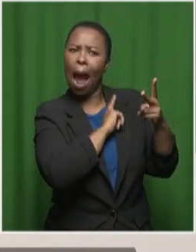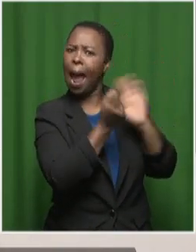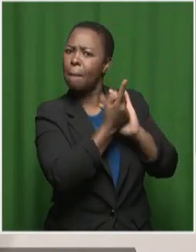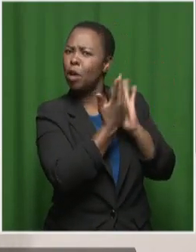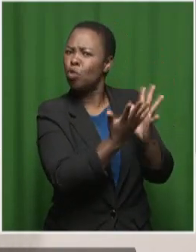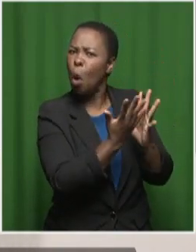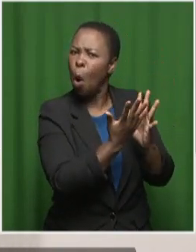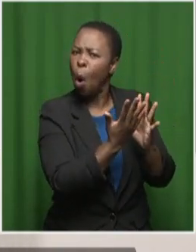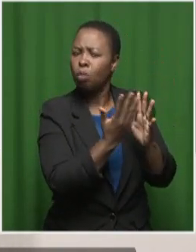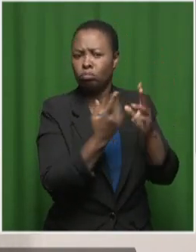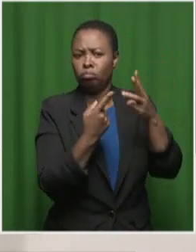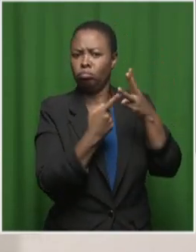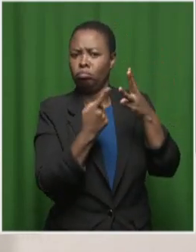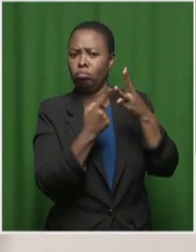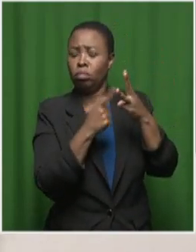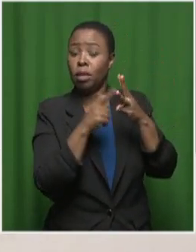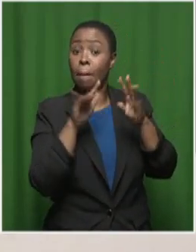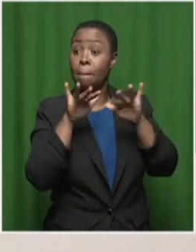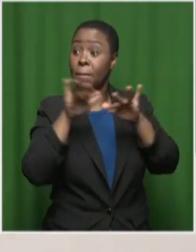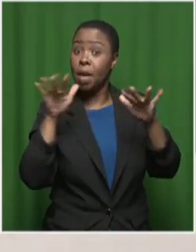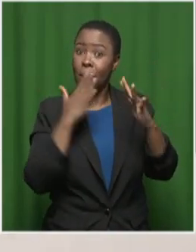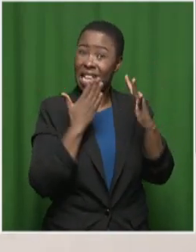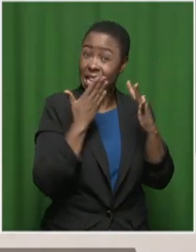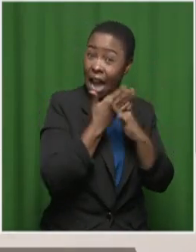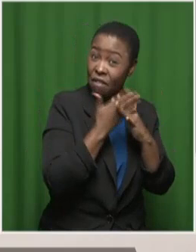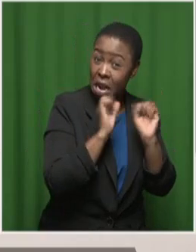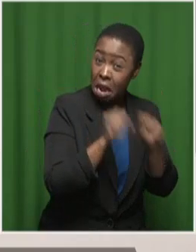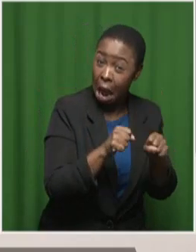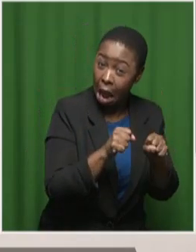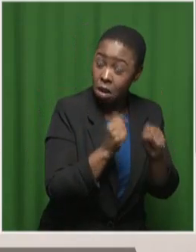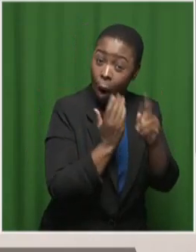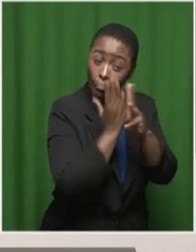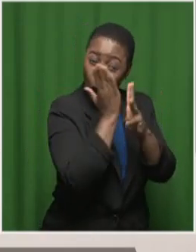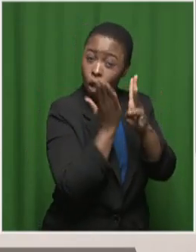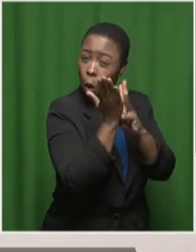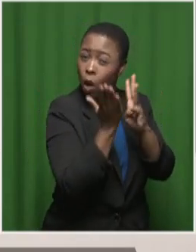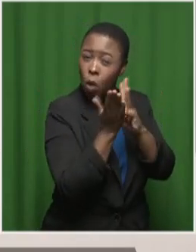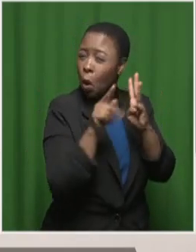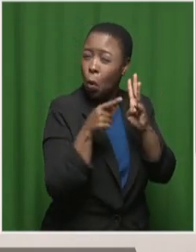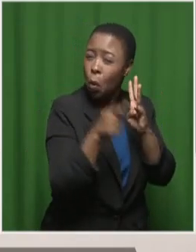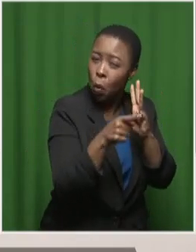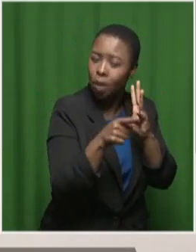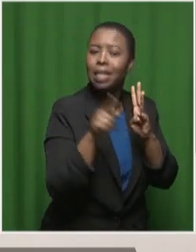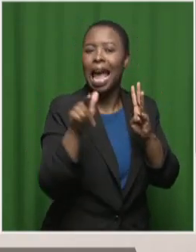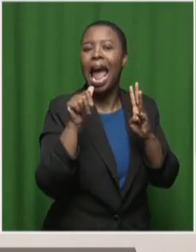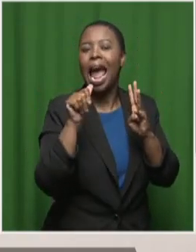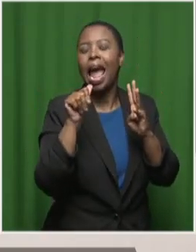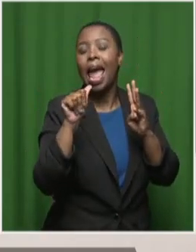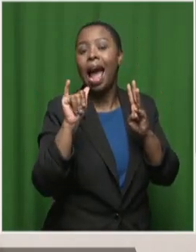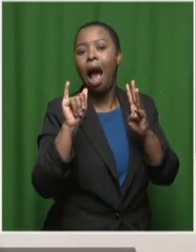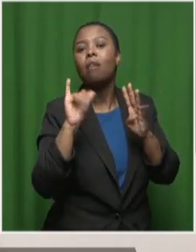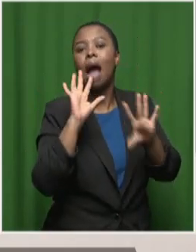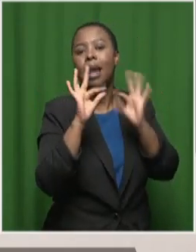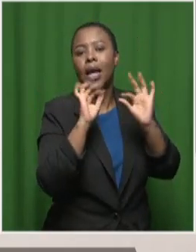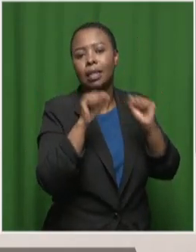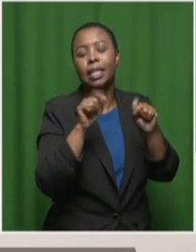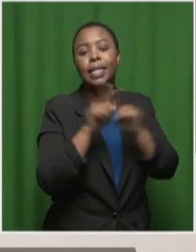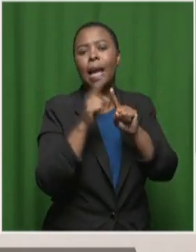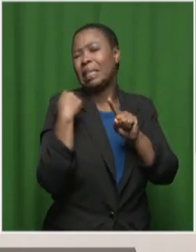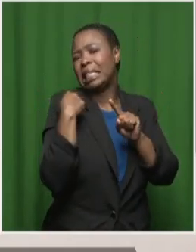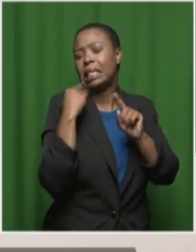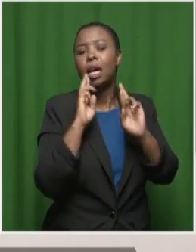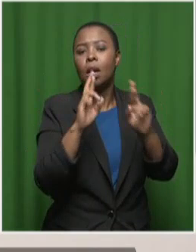there are ways for humans to intervene in doing something about it. We just saw a report this week from the United States, for example, that